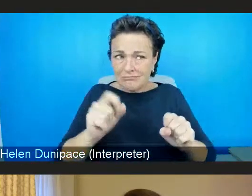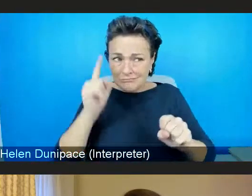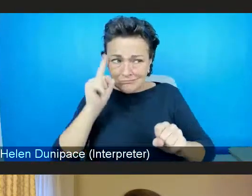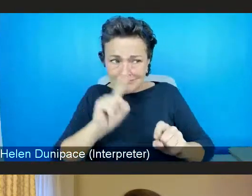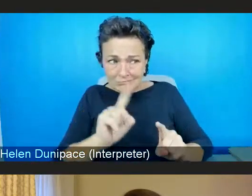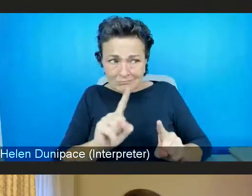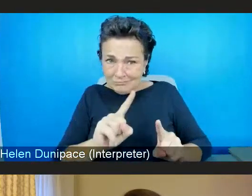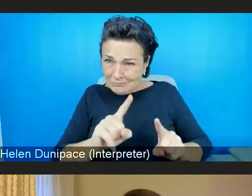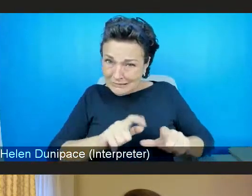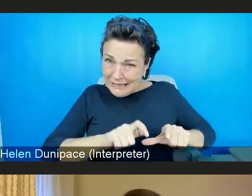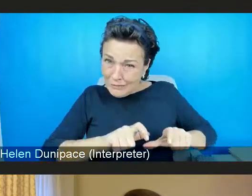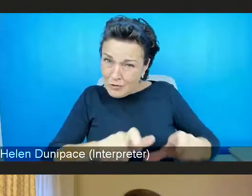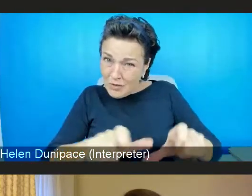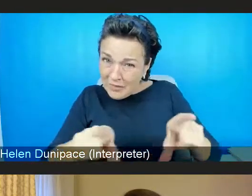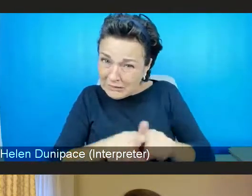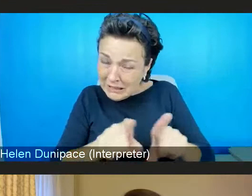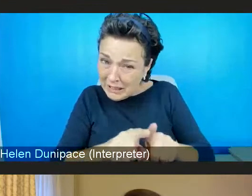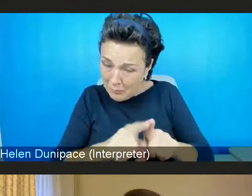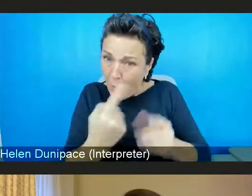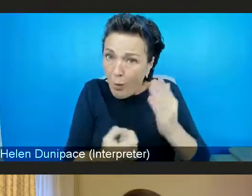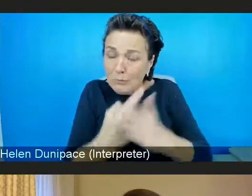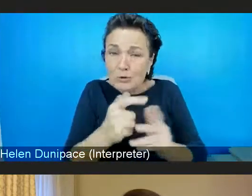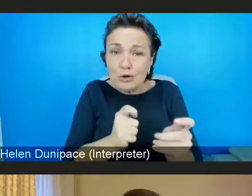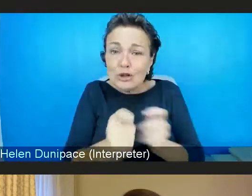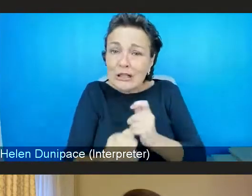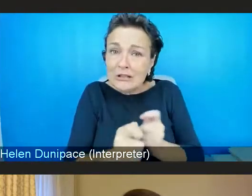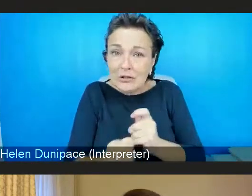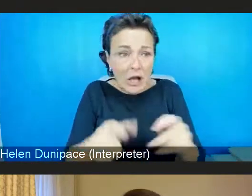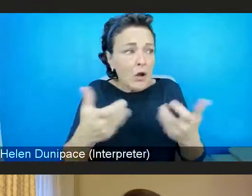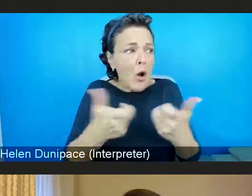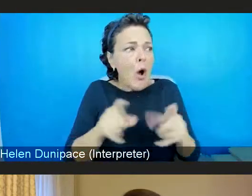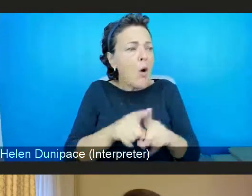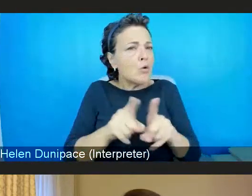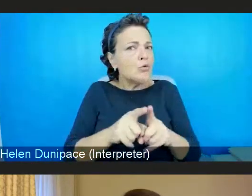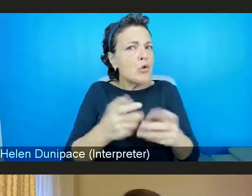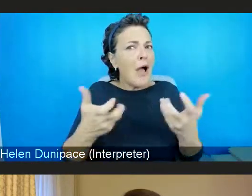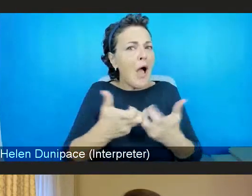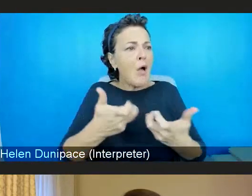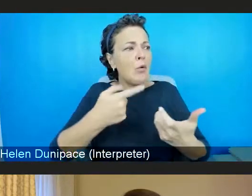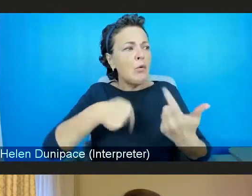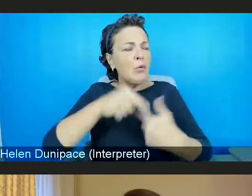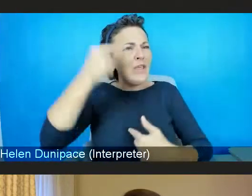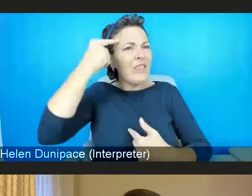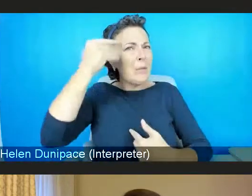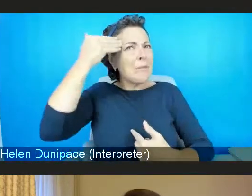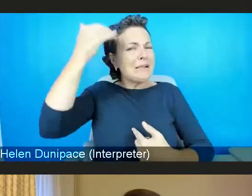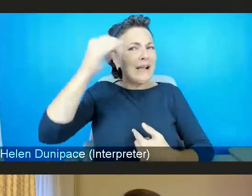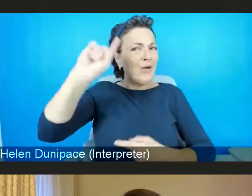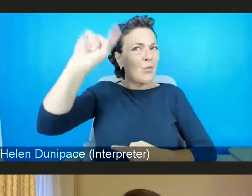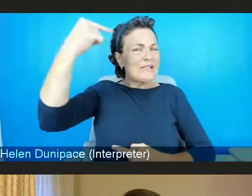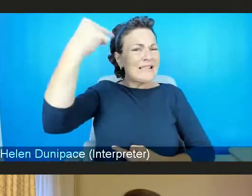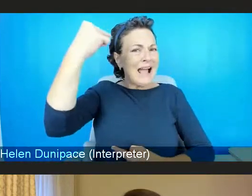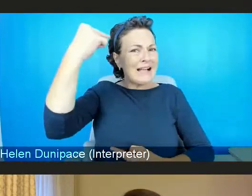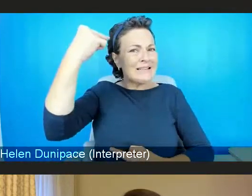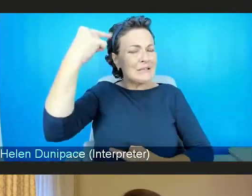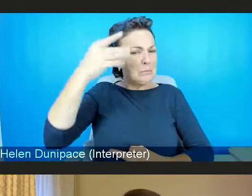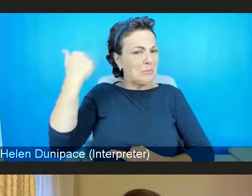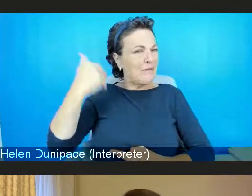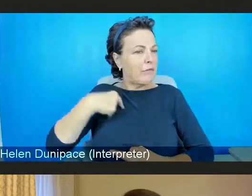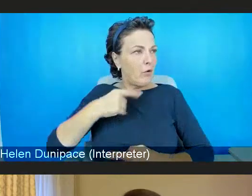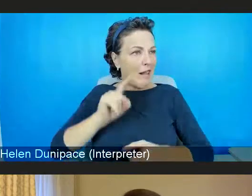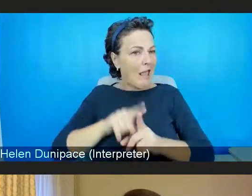to how we think differently about mental health. And I think maybe I'll